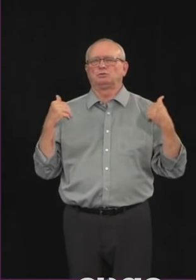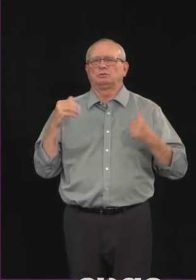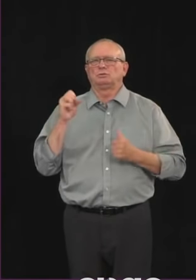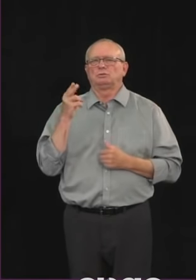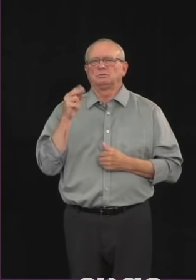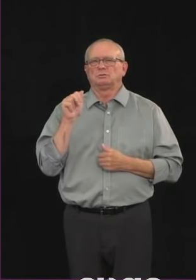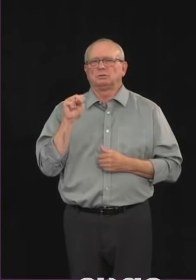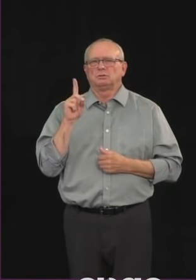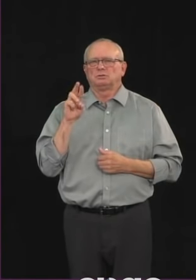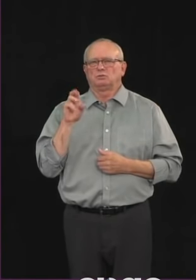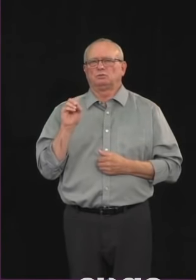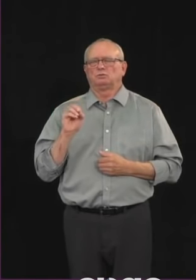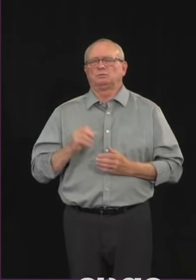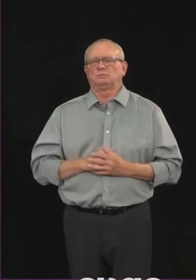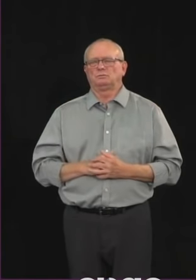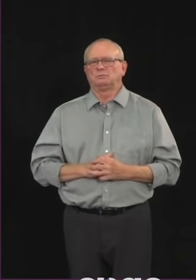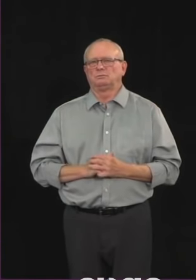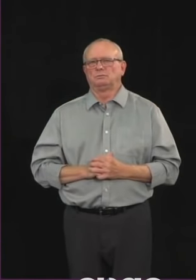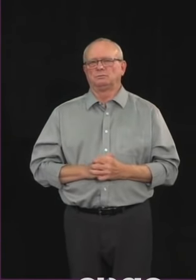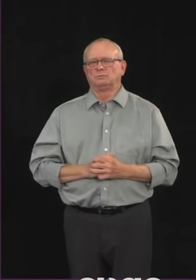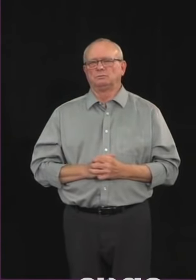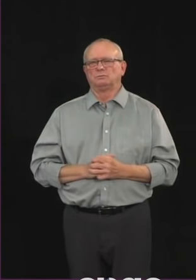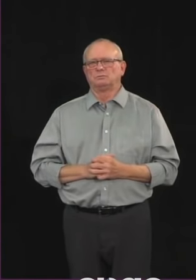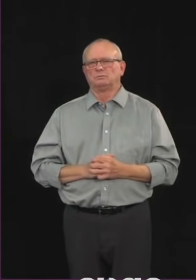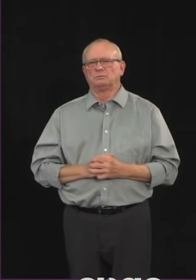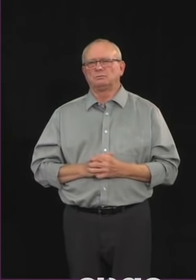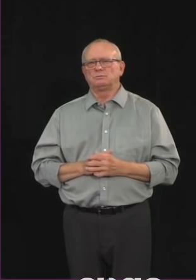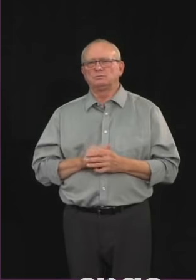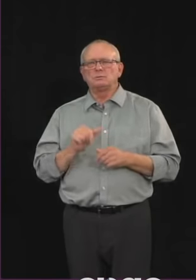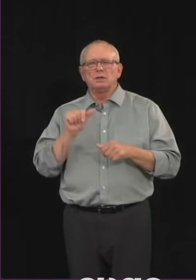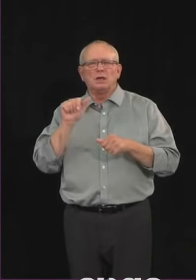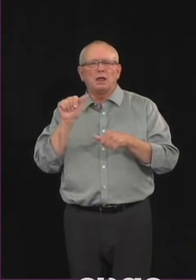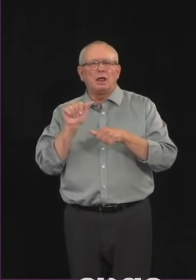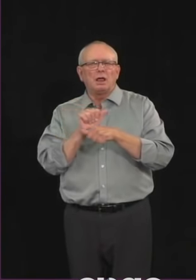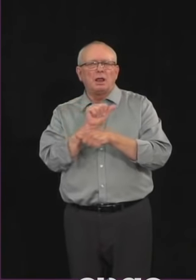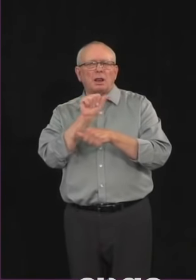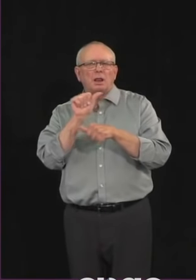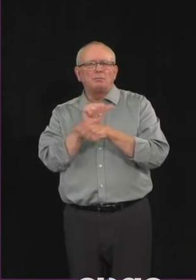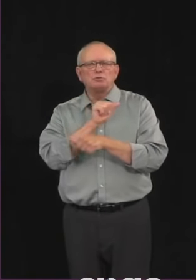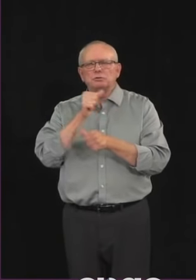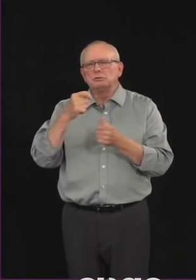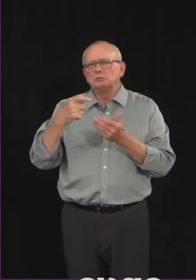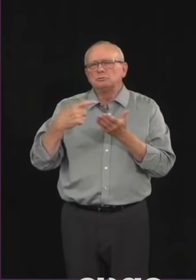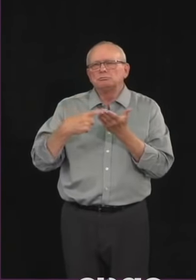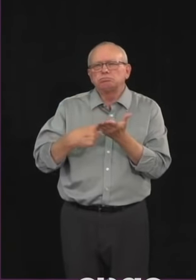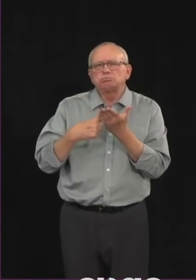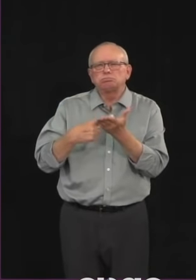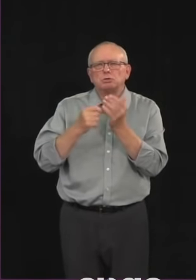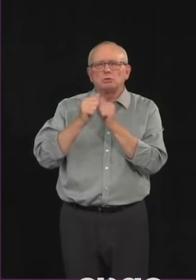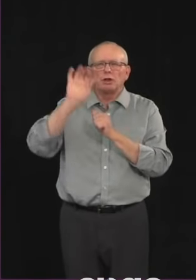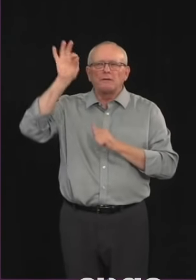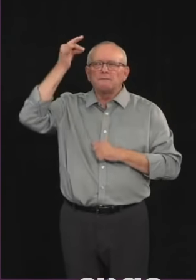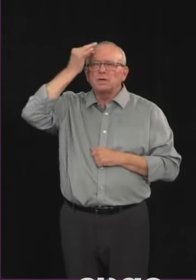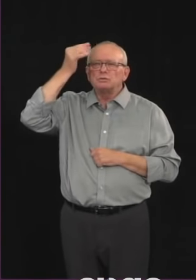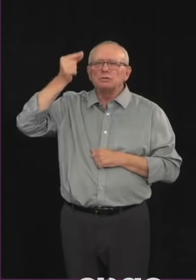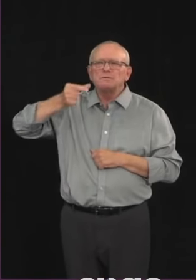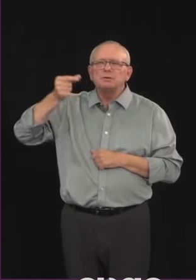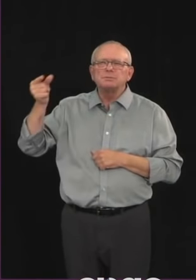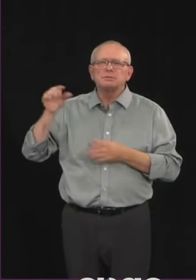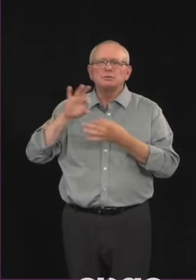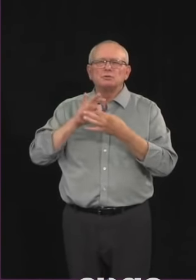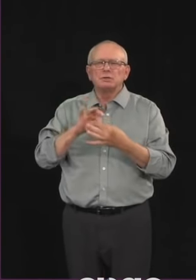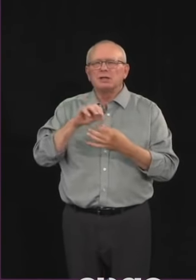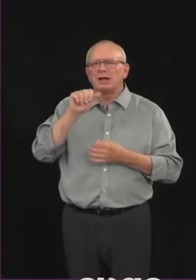alberta is speaking with in the federal government now that you've google and apple have told you that that's where the problem is in fixing the